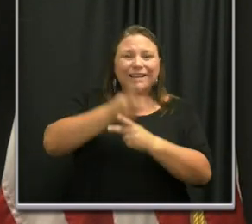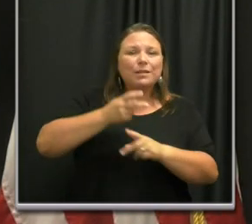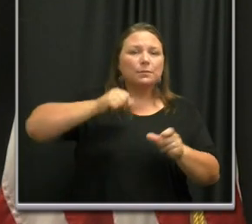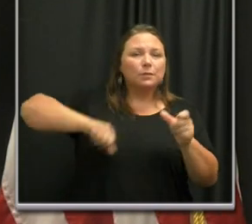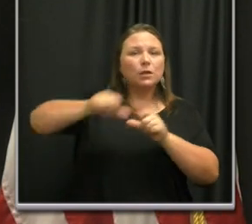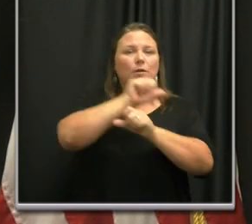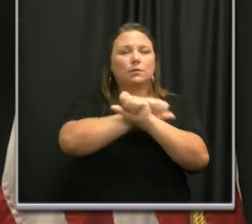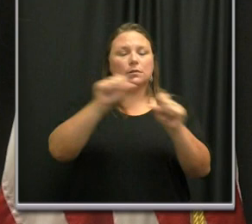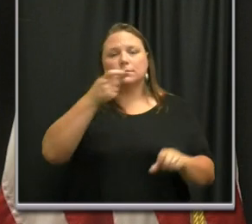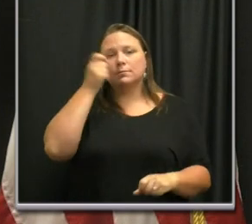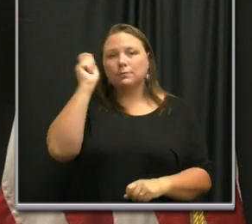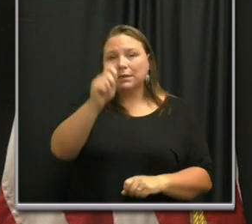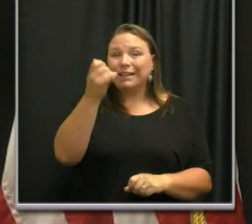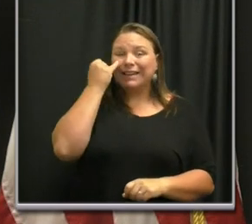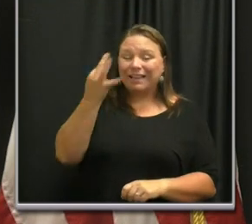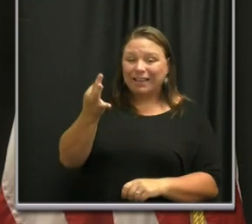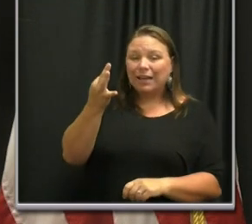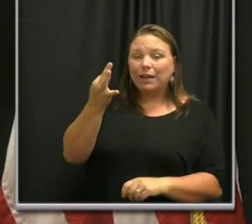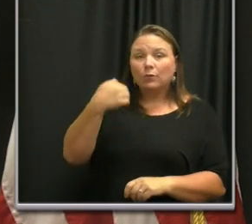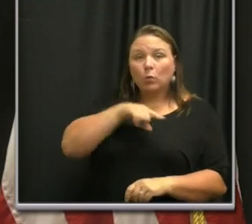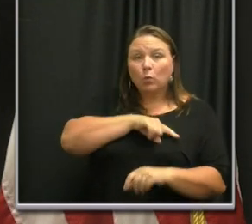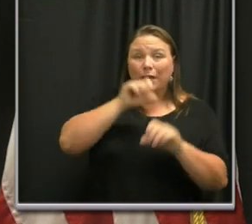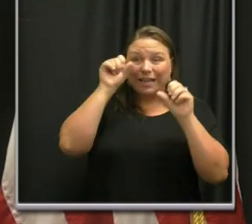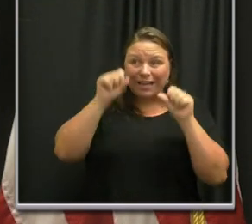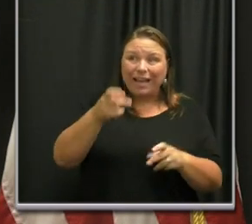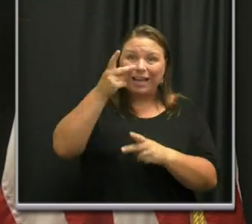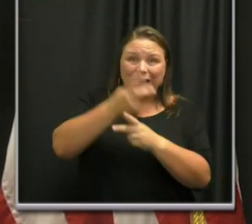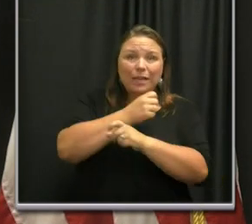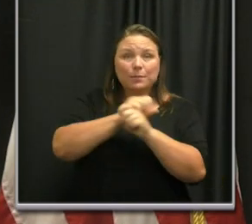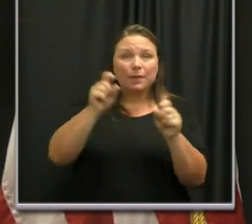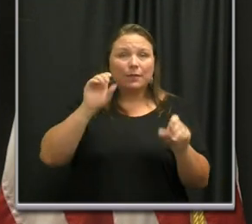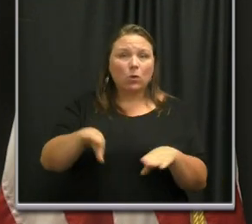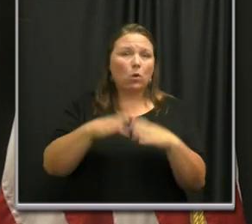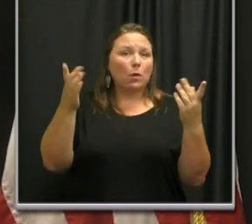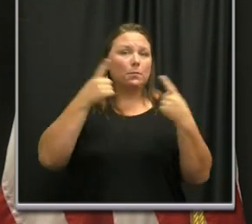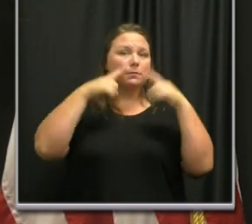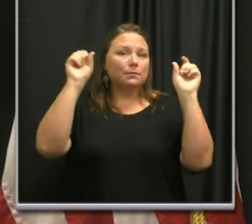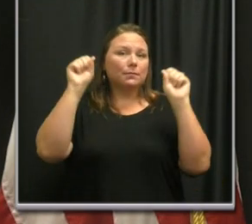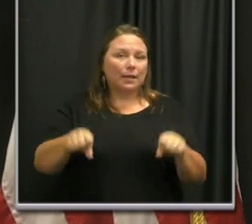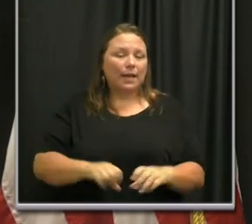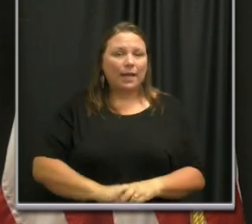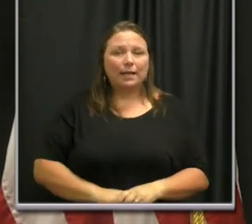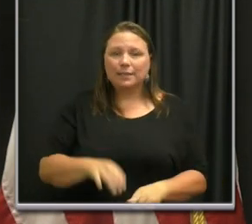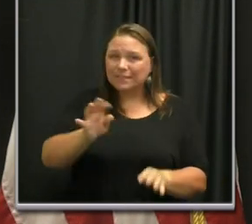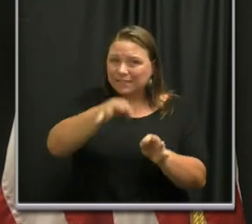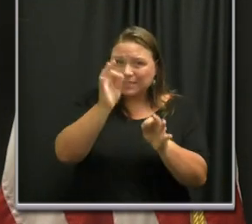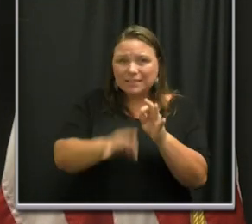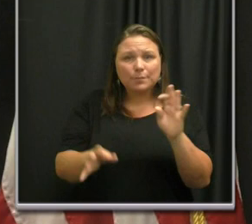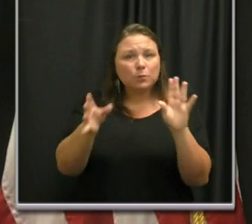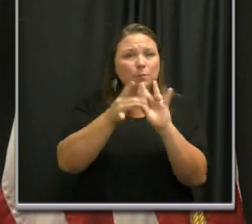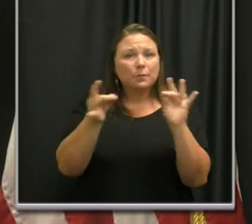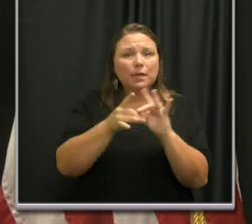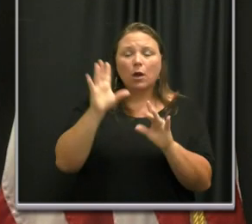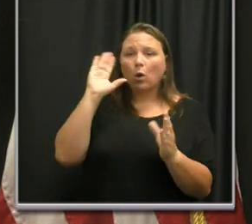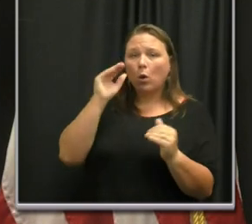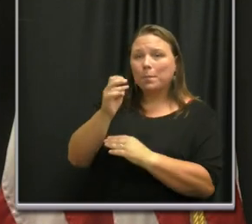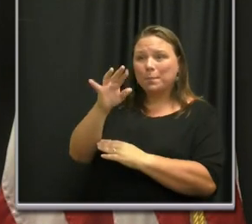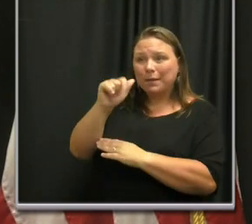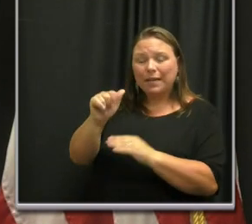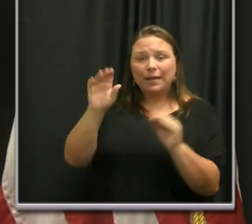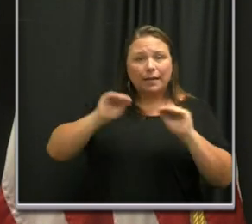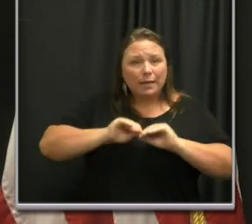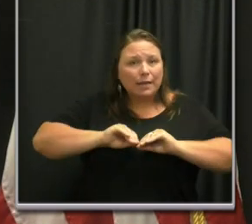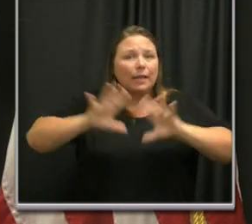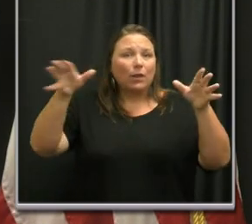other safe. And when we can, we can reopen successfully. It's a simple message. I hope the media makes that